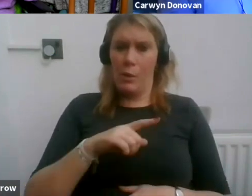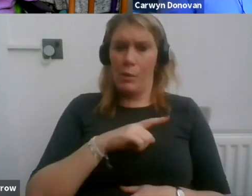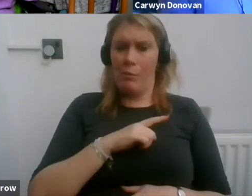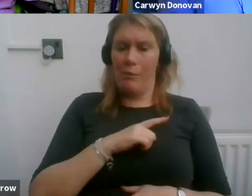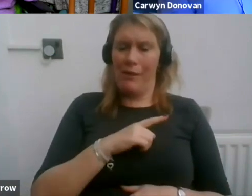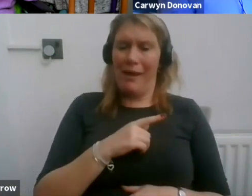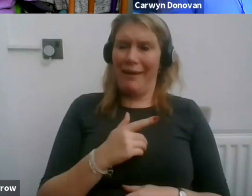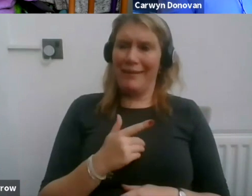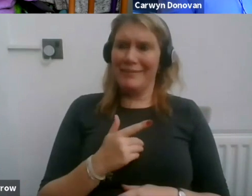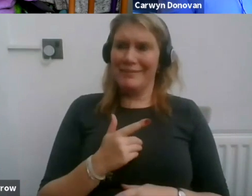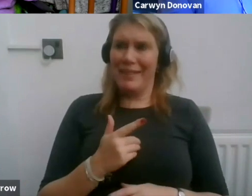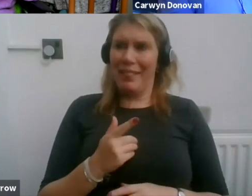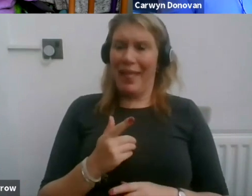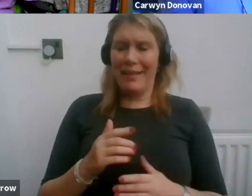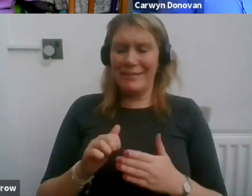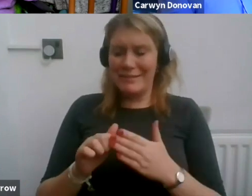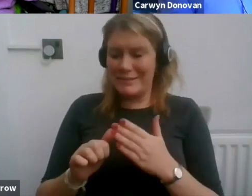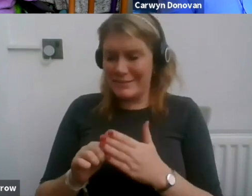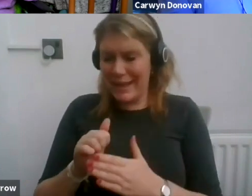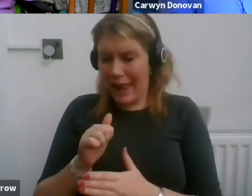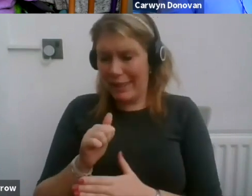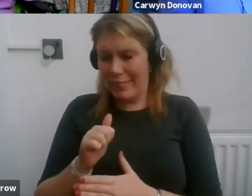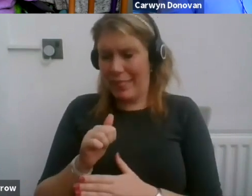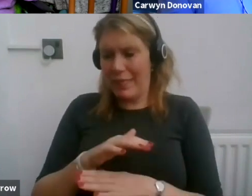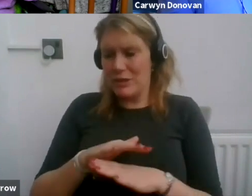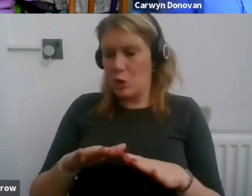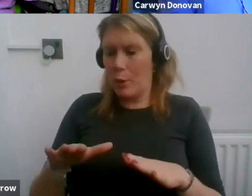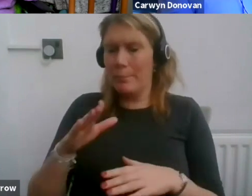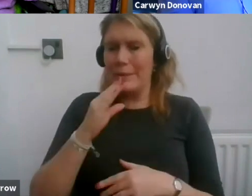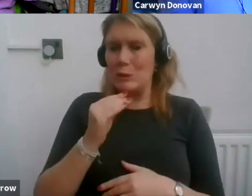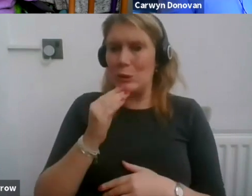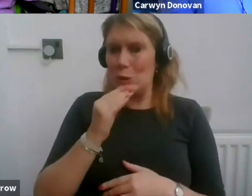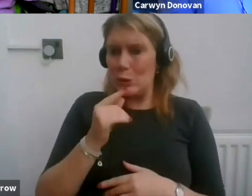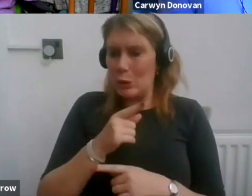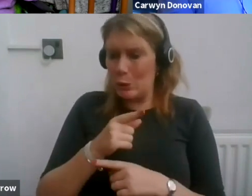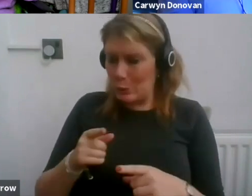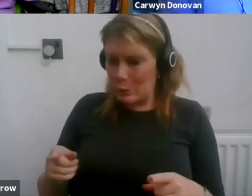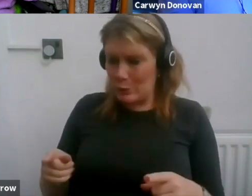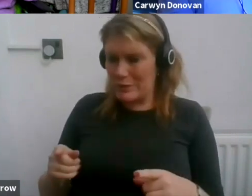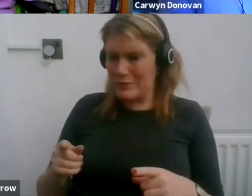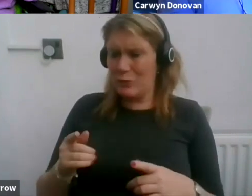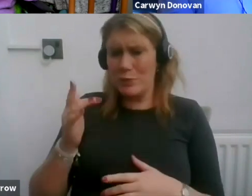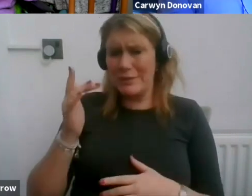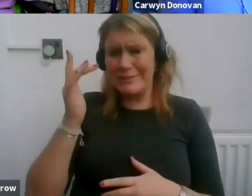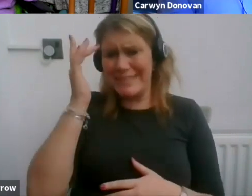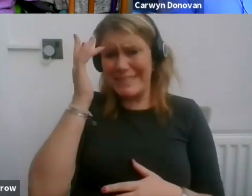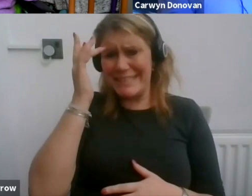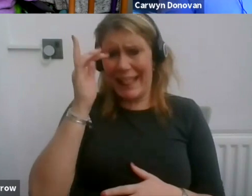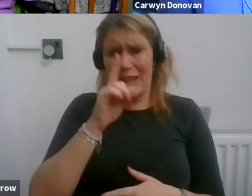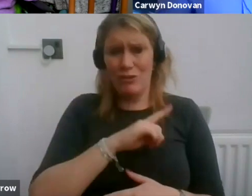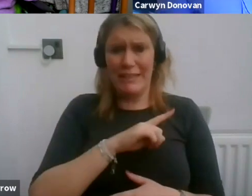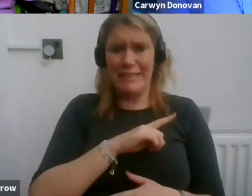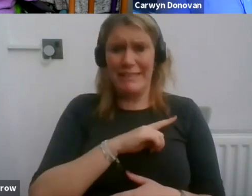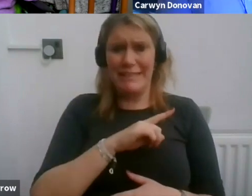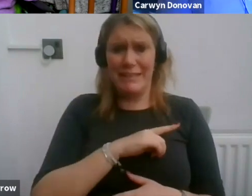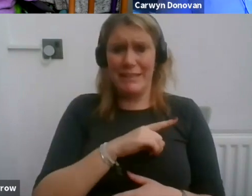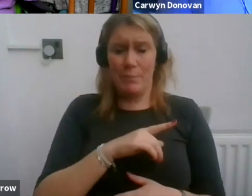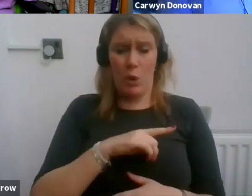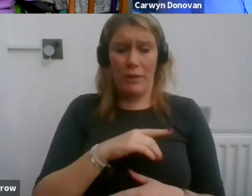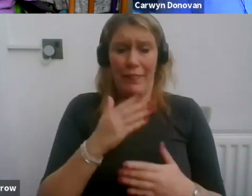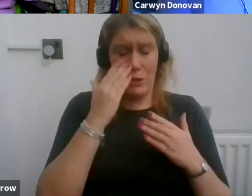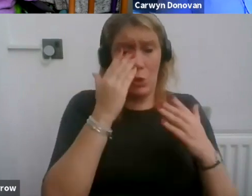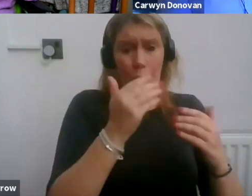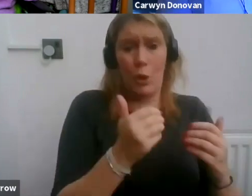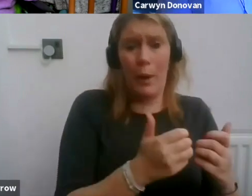not being utilized for such silly reasons as not being aware of how we can best support